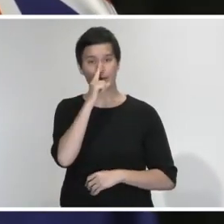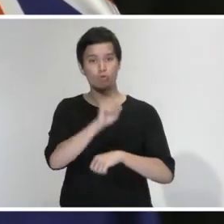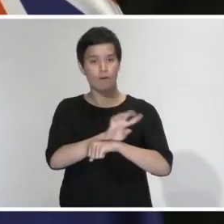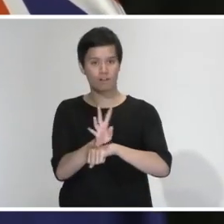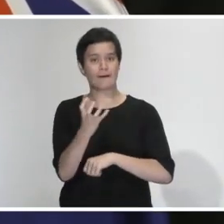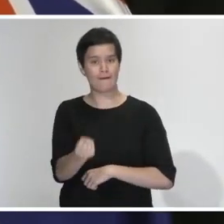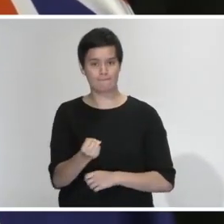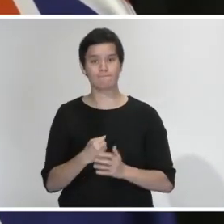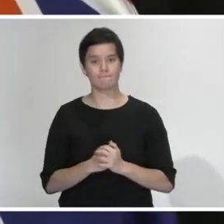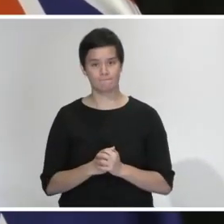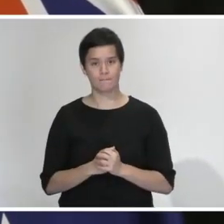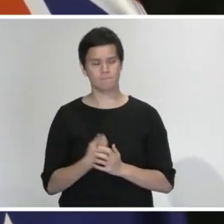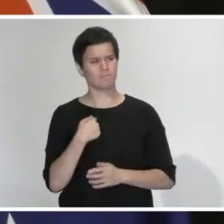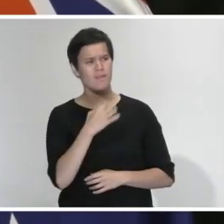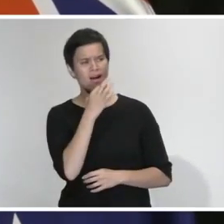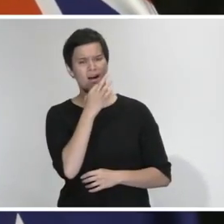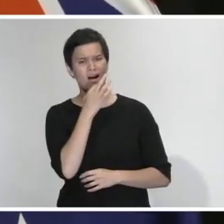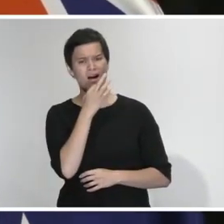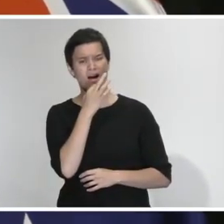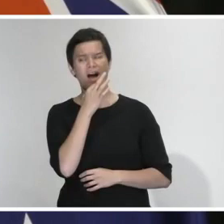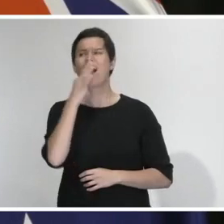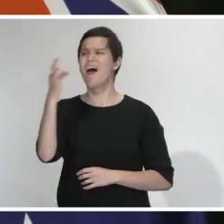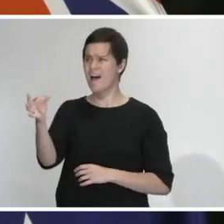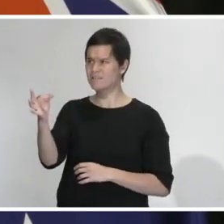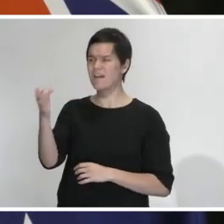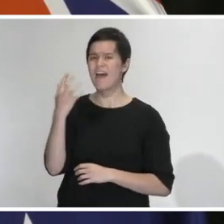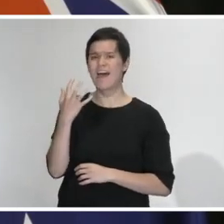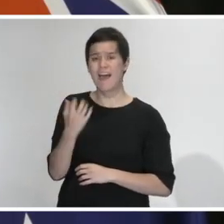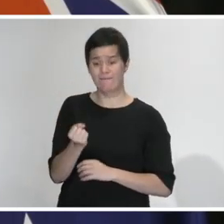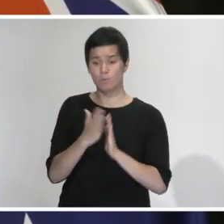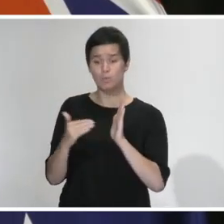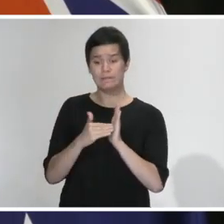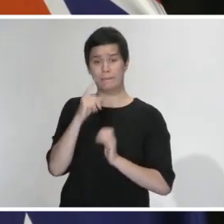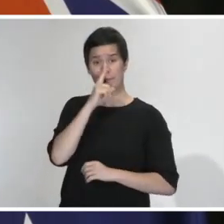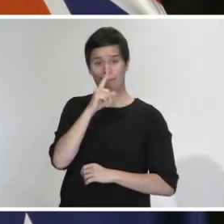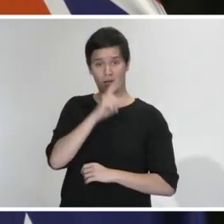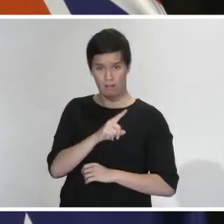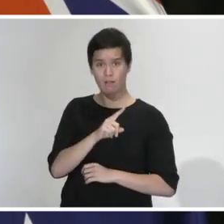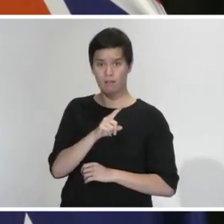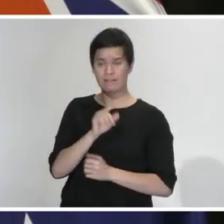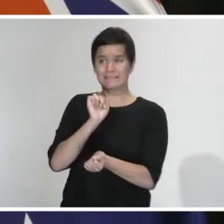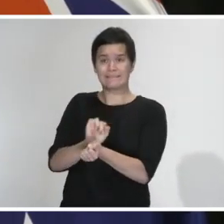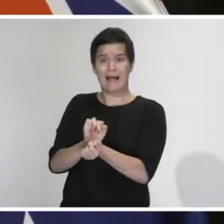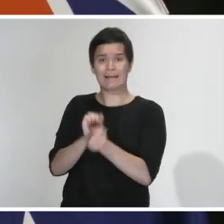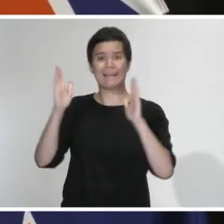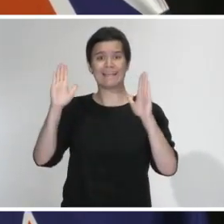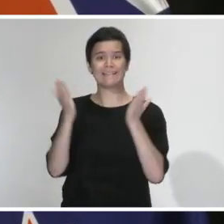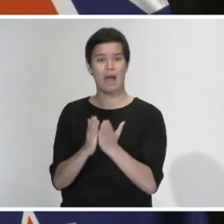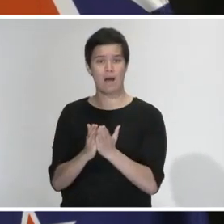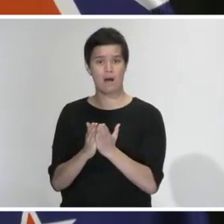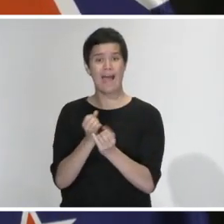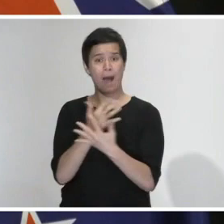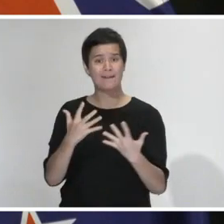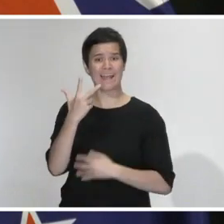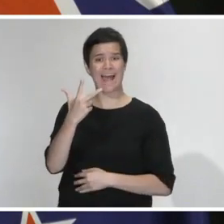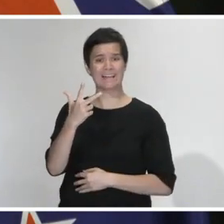On Kiwis Abroad, what of the nearly 800 who are in India who are petitioning very strongly for assistance? Some of them are very frustrated to see